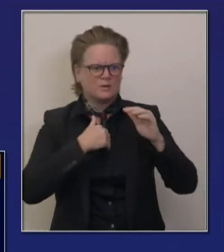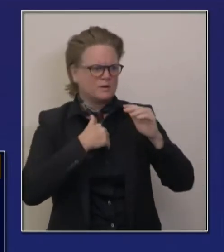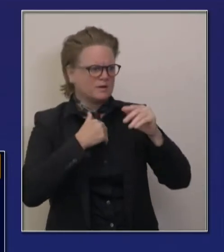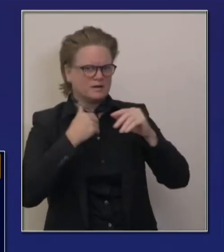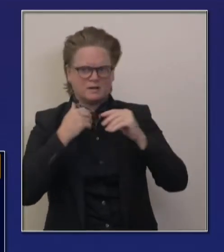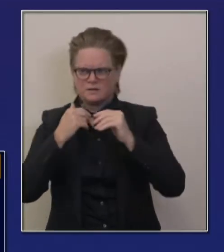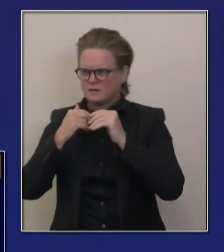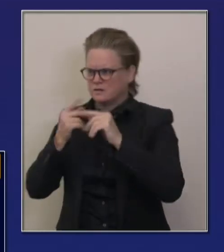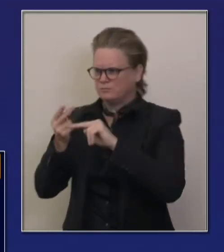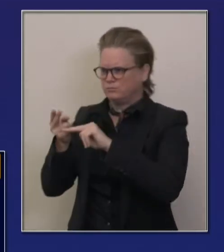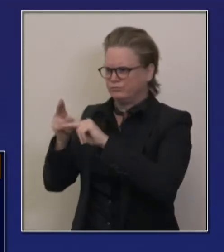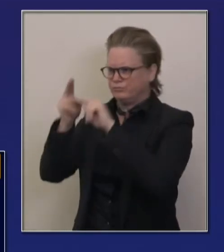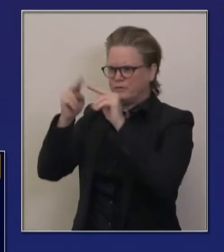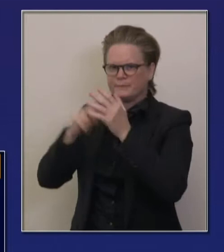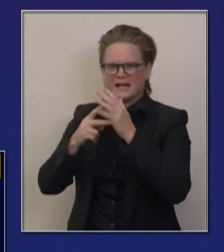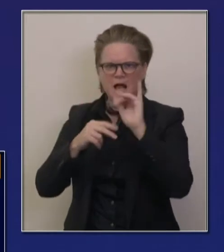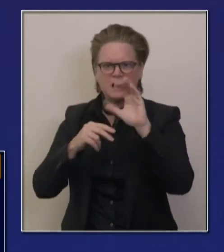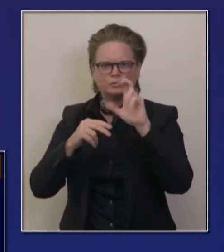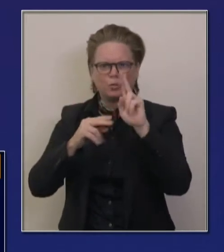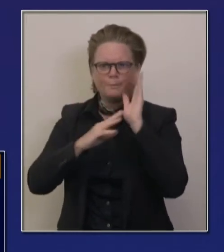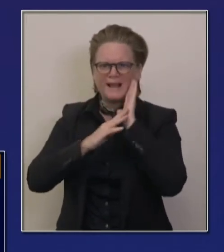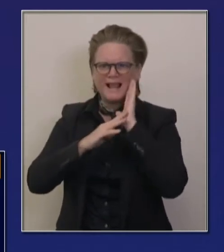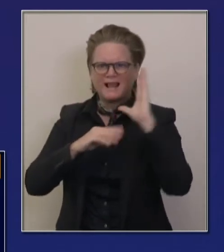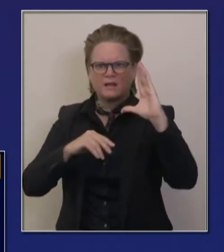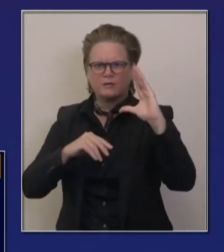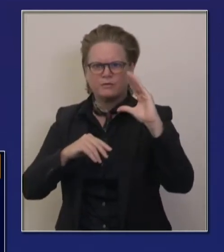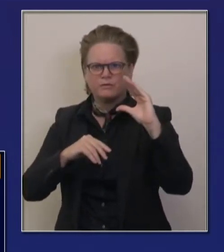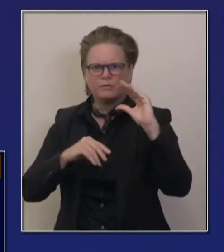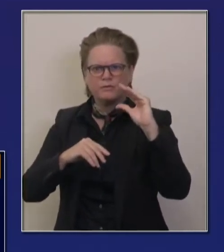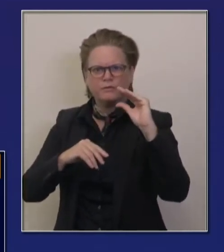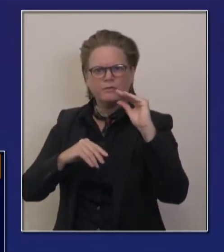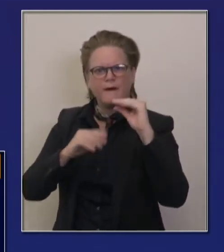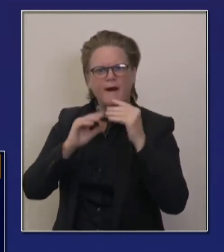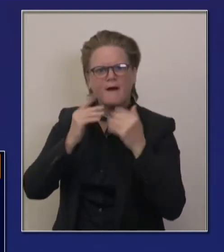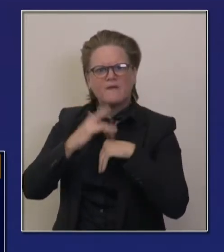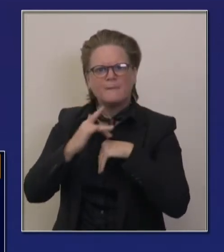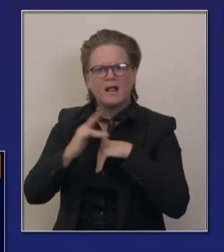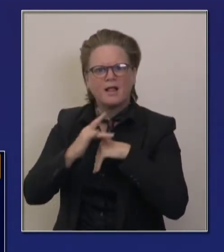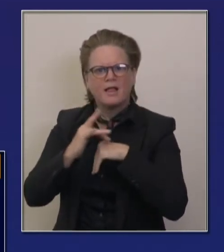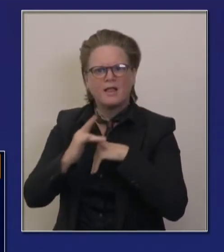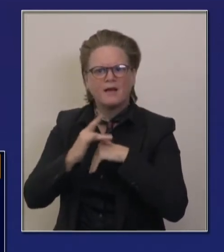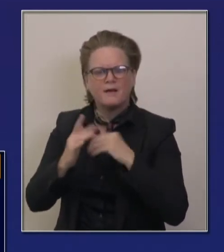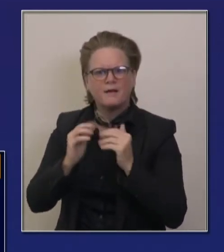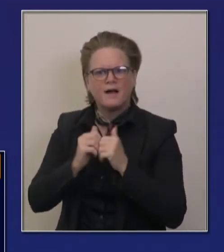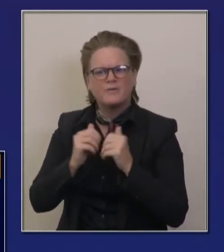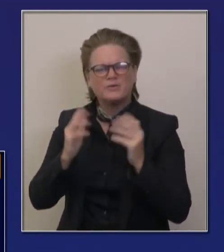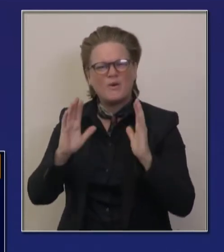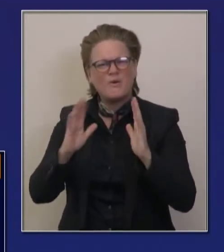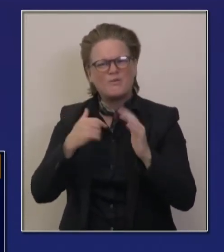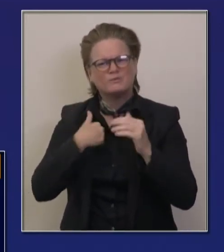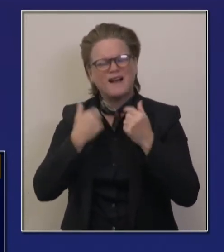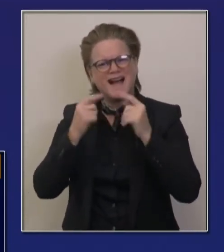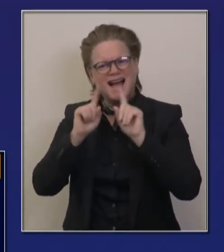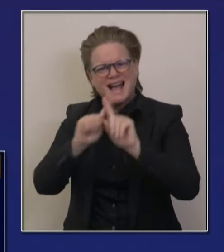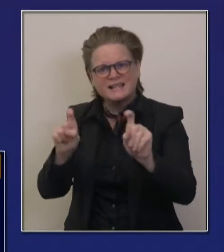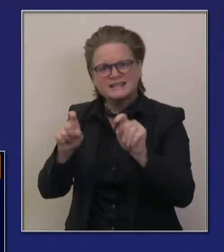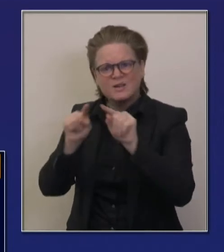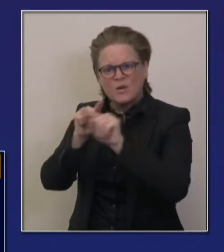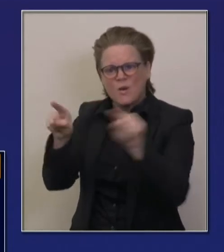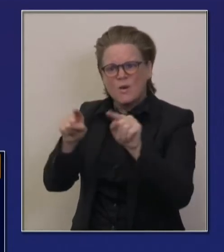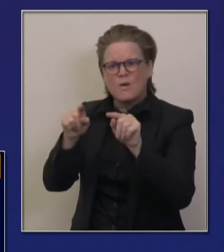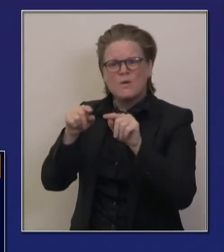hospital census of admitted patients, by reducing elected surgeries and the like. You're seen hospital by hospital, system by system,